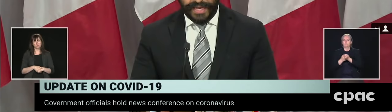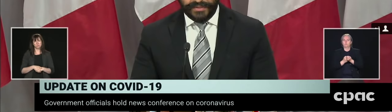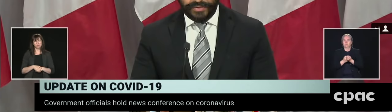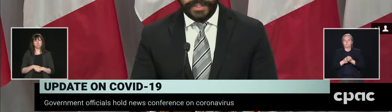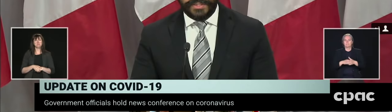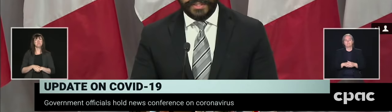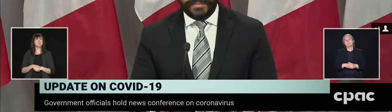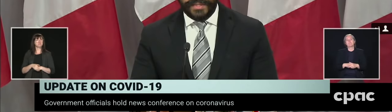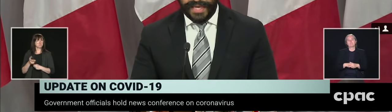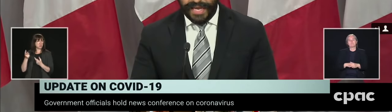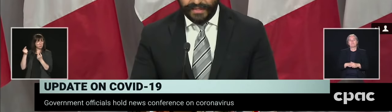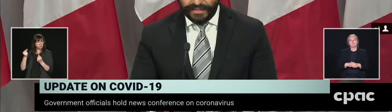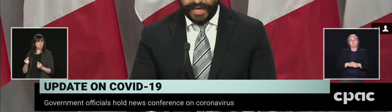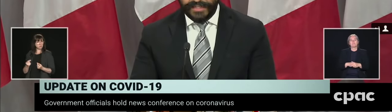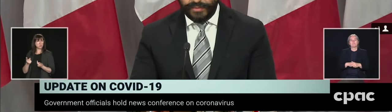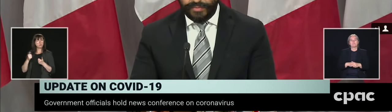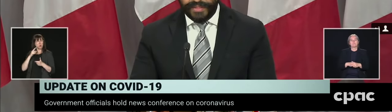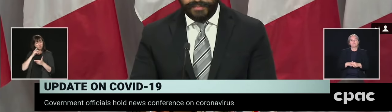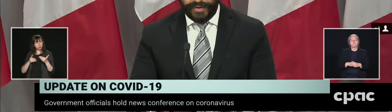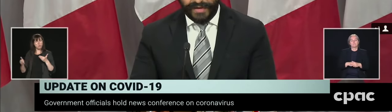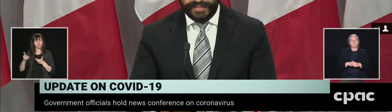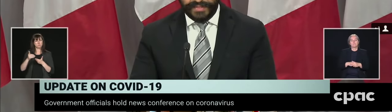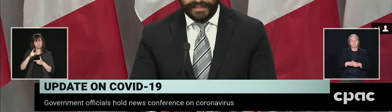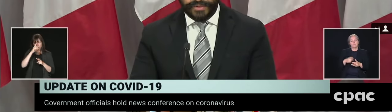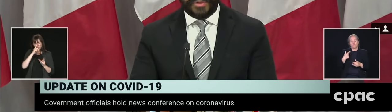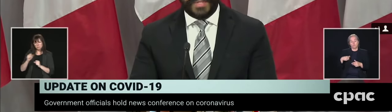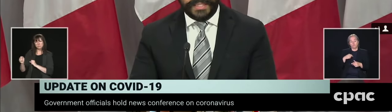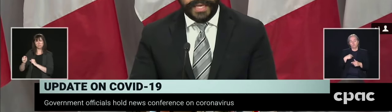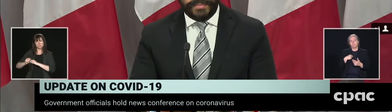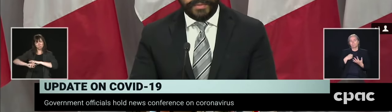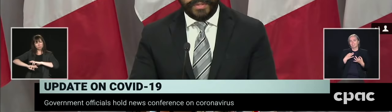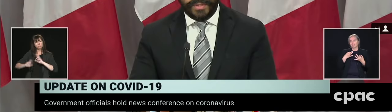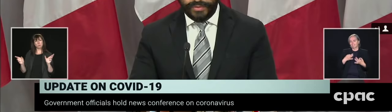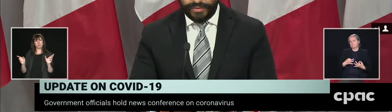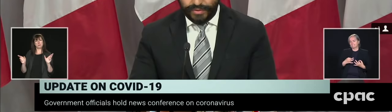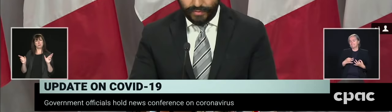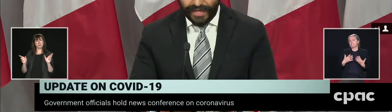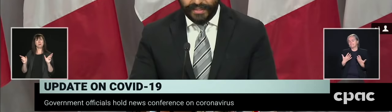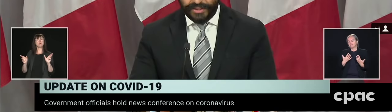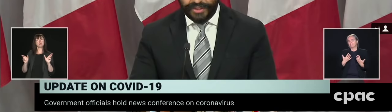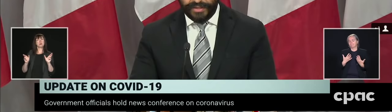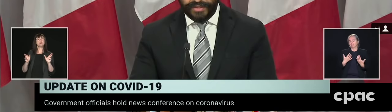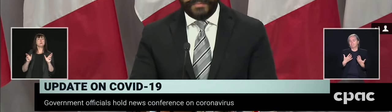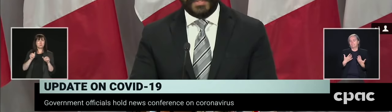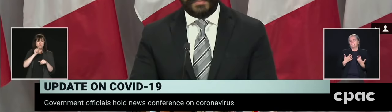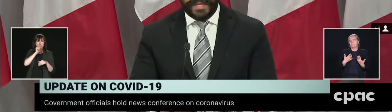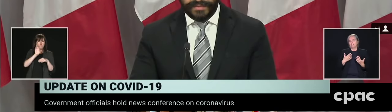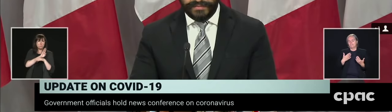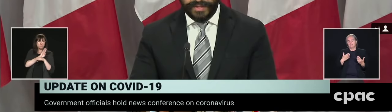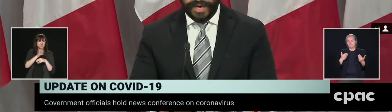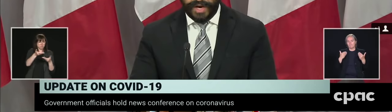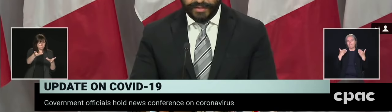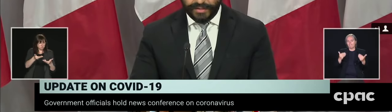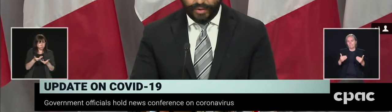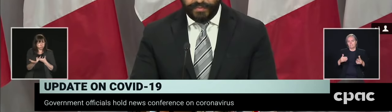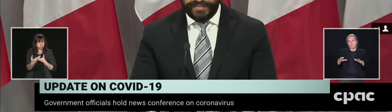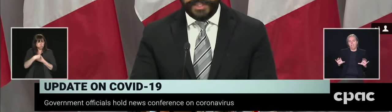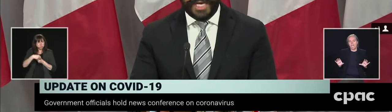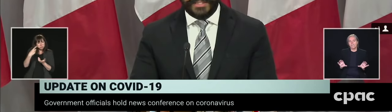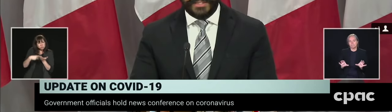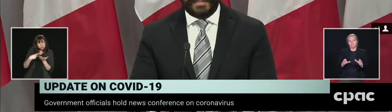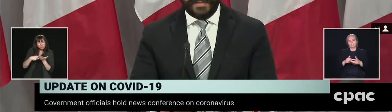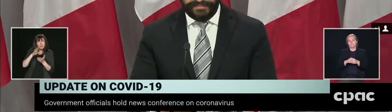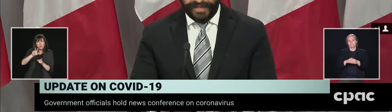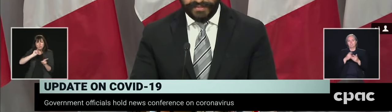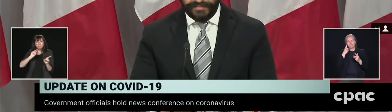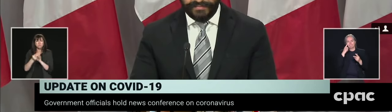and strategic and designed to bring the private sector to the table to directly share their perspectives on the scope of the